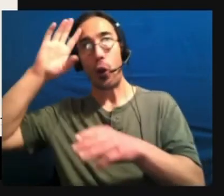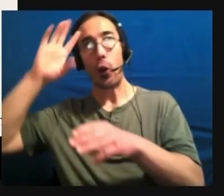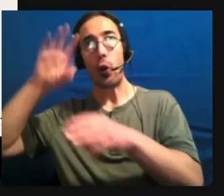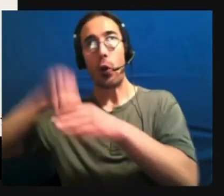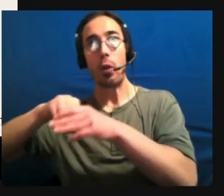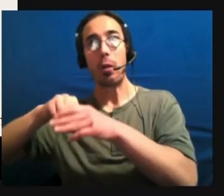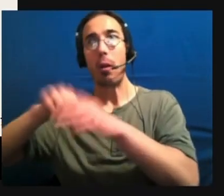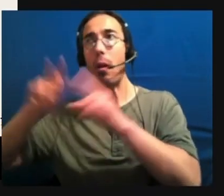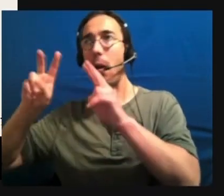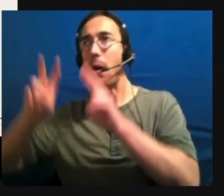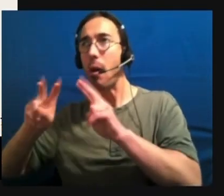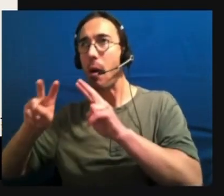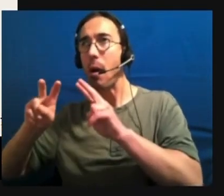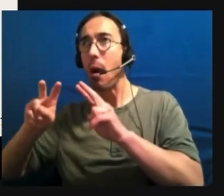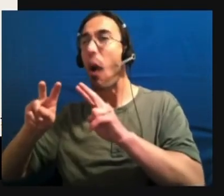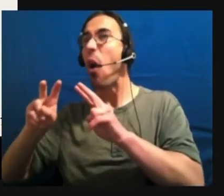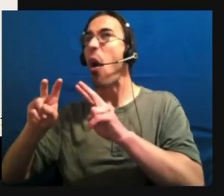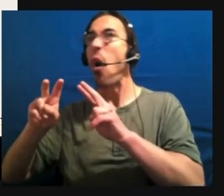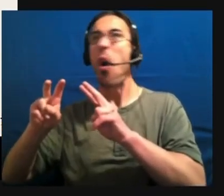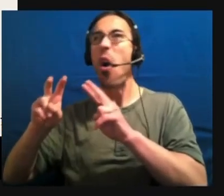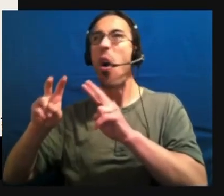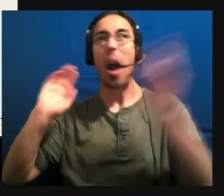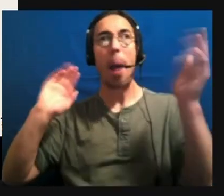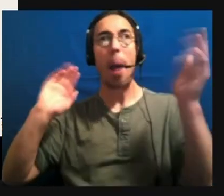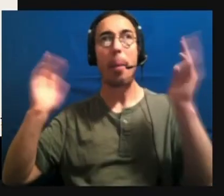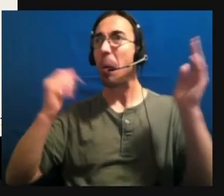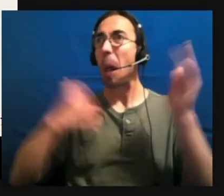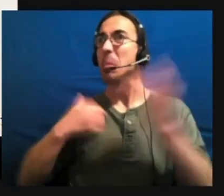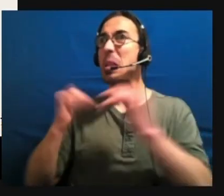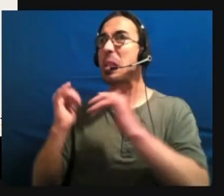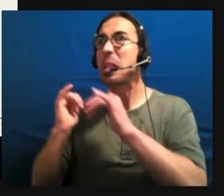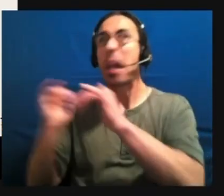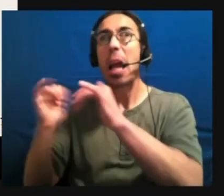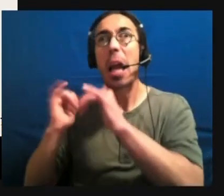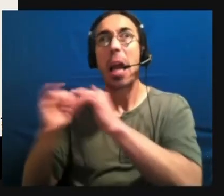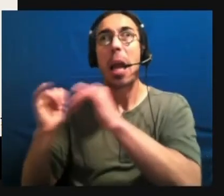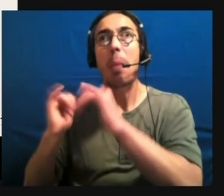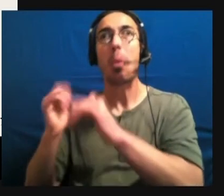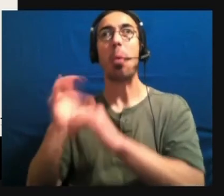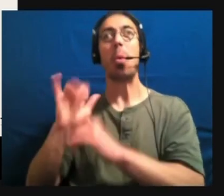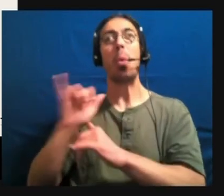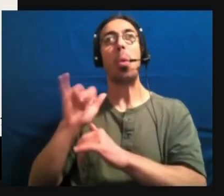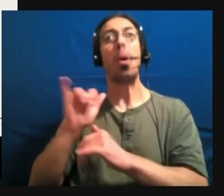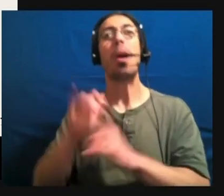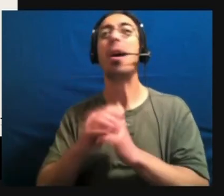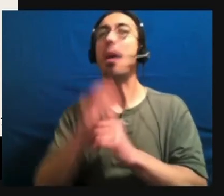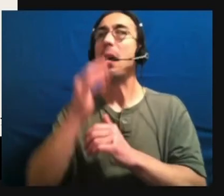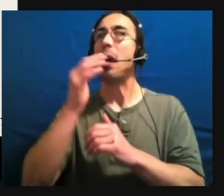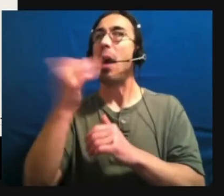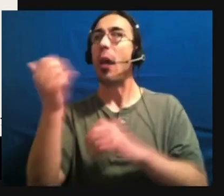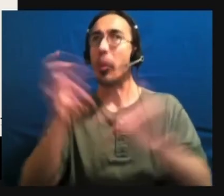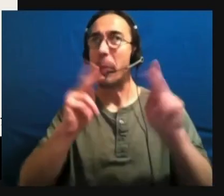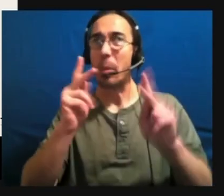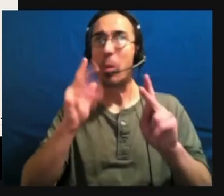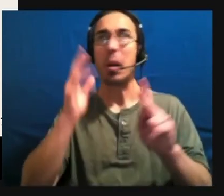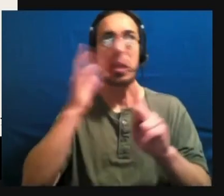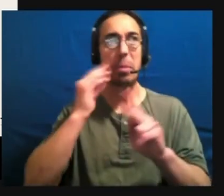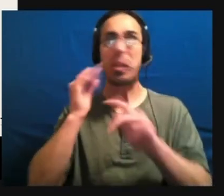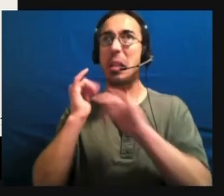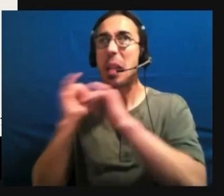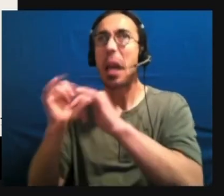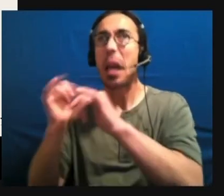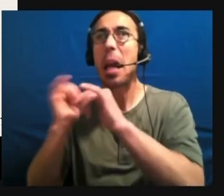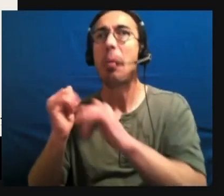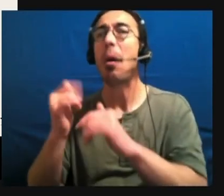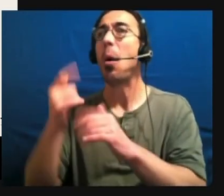And then I was like, Oh, wait, you do that too. You do that. Wait, there are other people who have these same experiences me. What are you talking about?